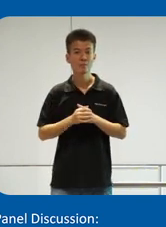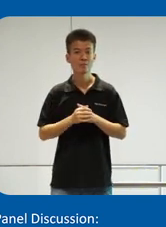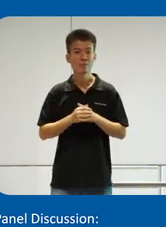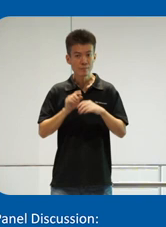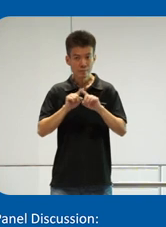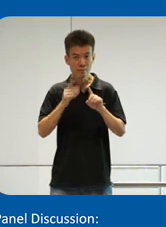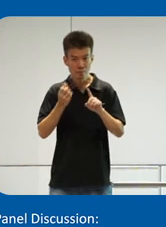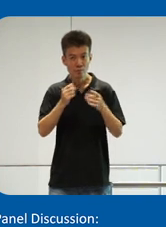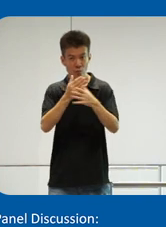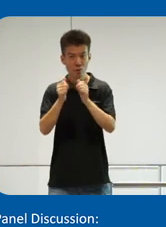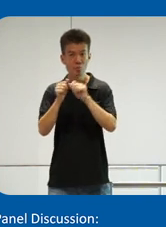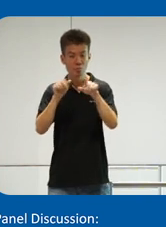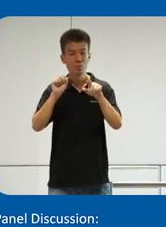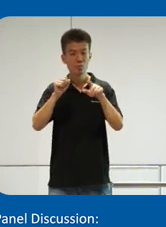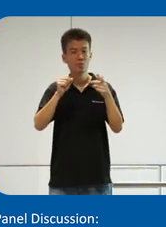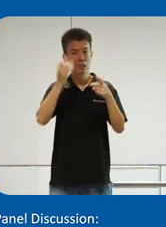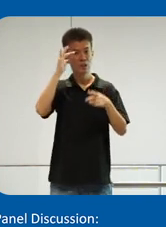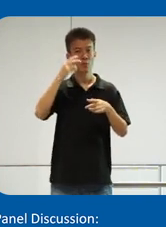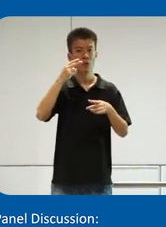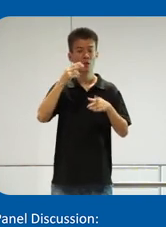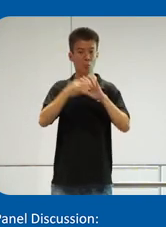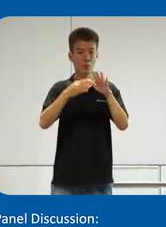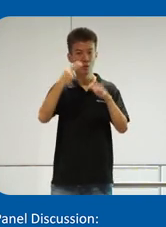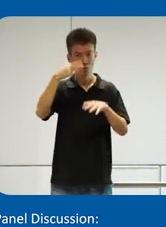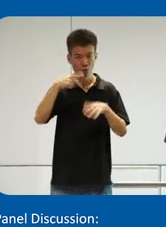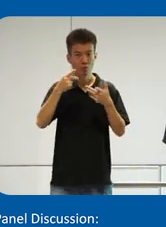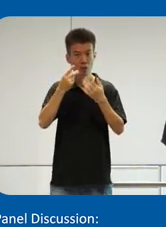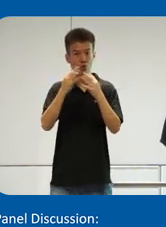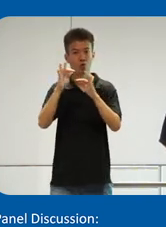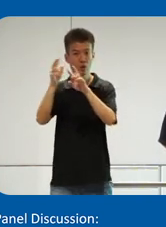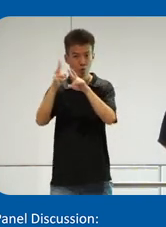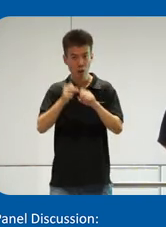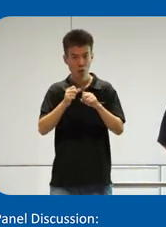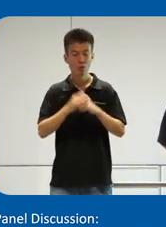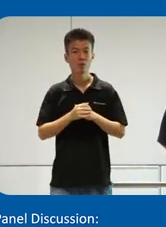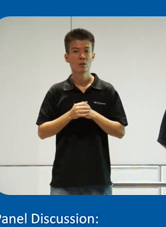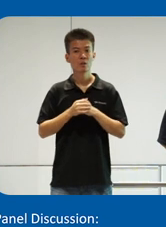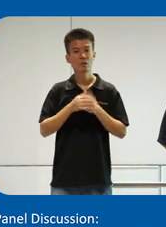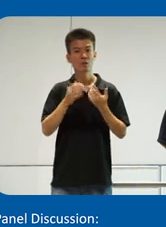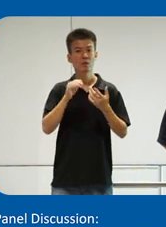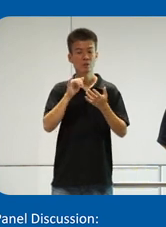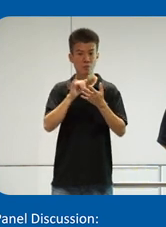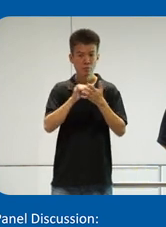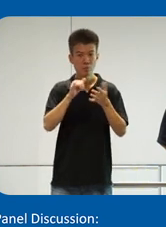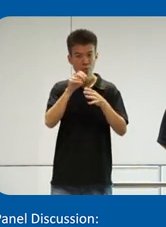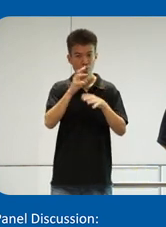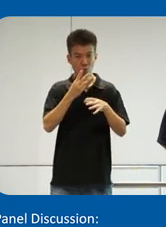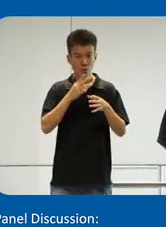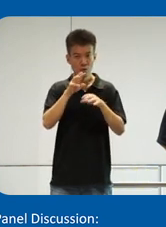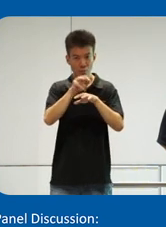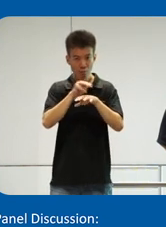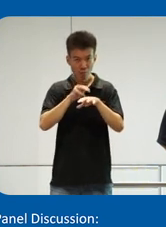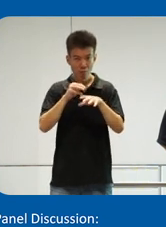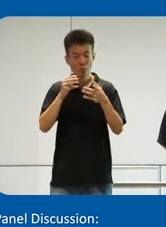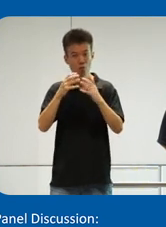but I wanted to share with you, yeah, it's a smartphone-based app. It is free to download. You know, we map the station, we map the bus interchange,